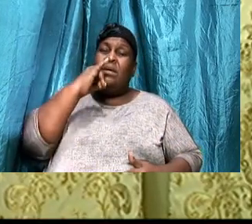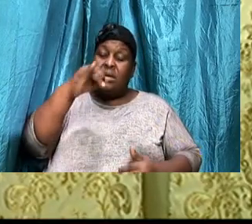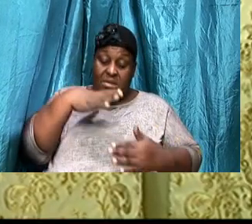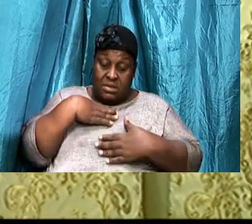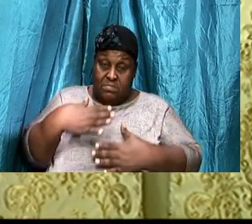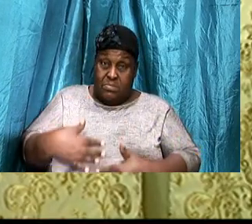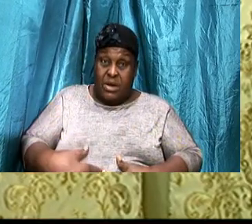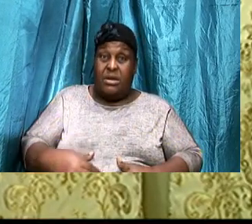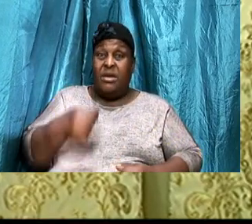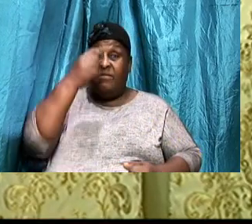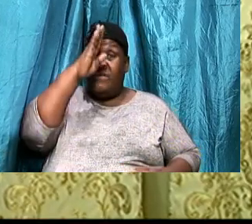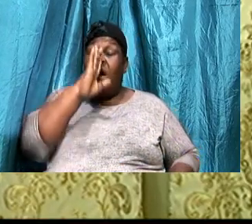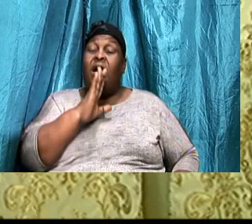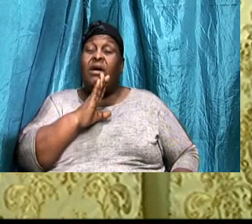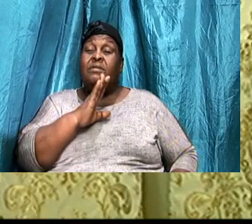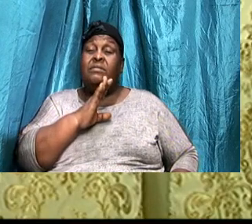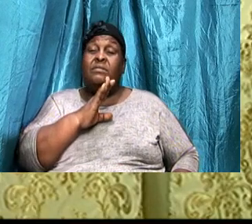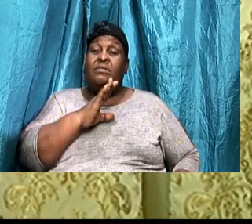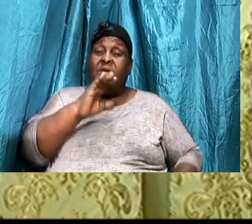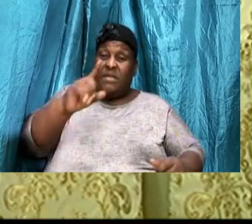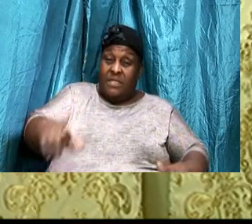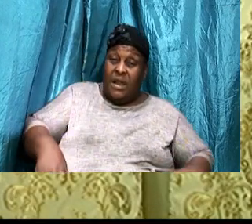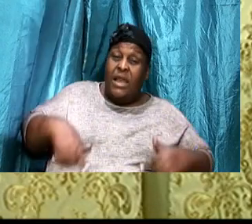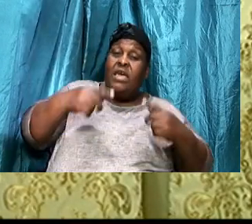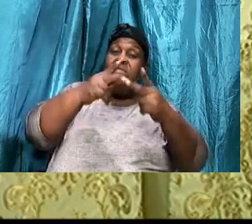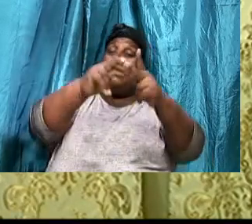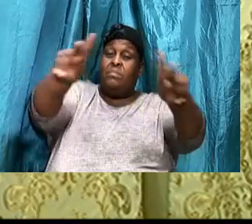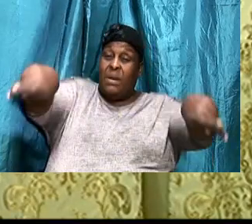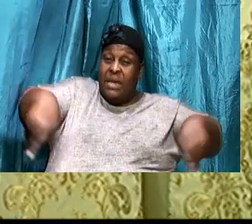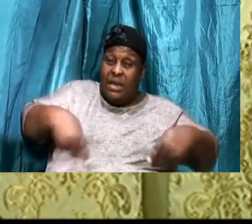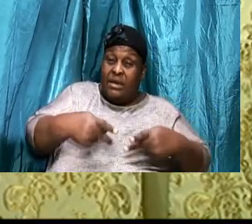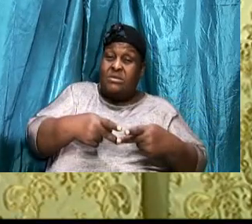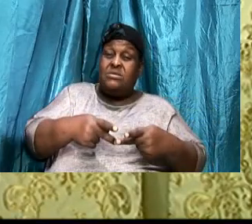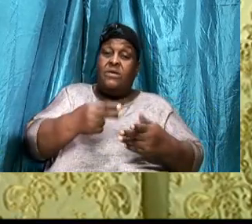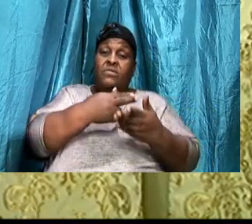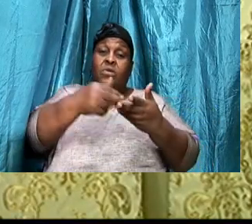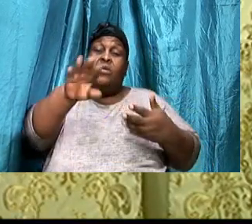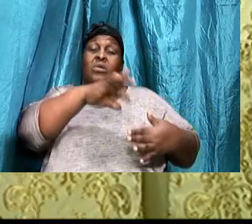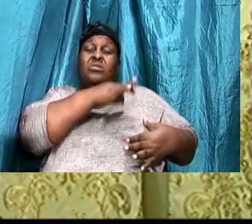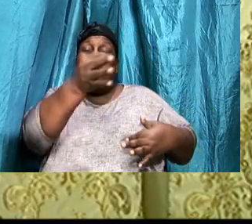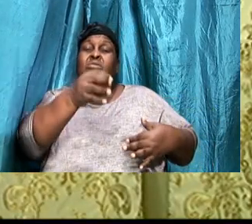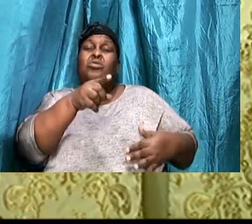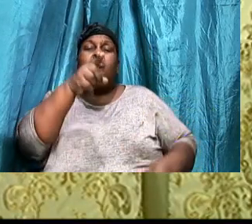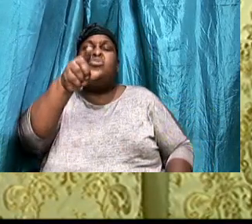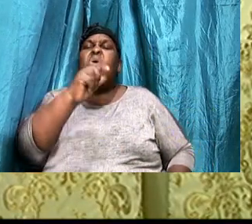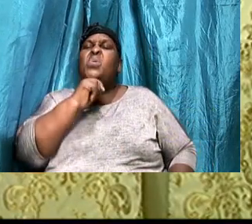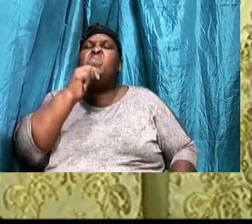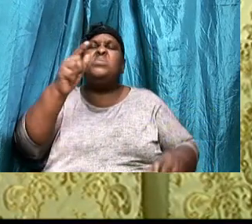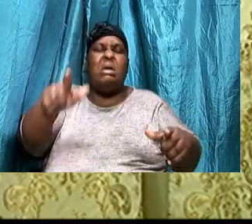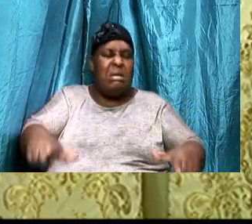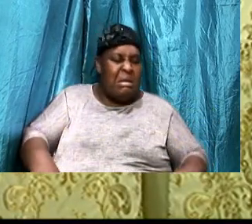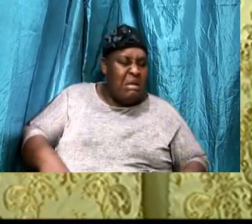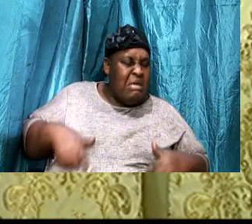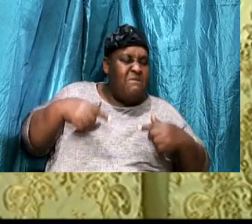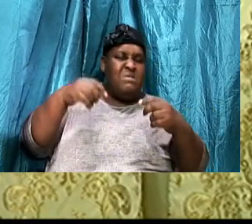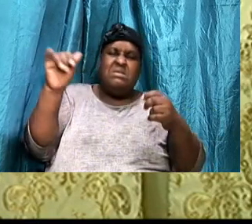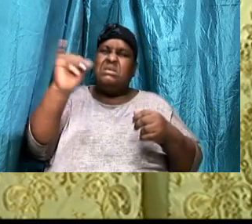spirit, As a result, You should not be living, The same kind of life, That non-believers,